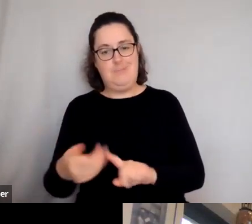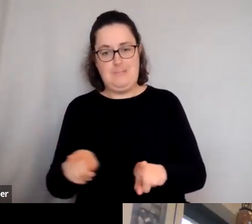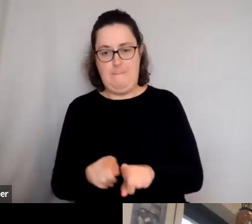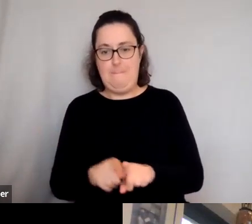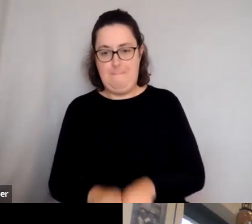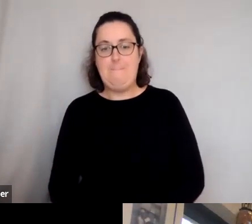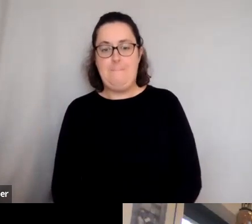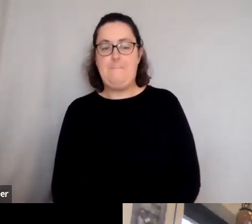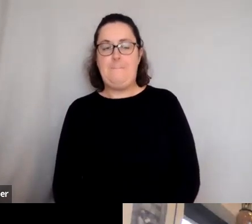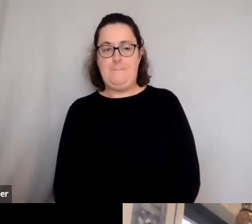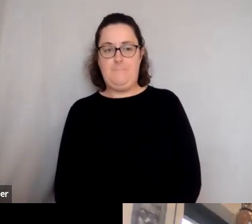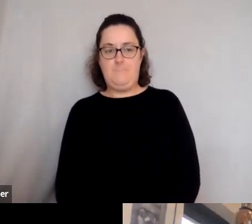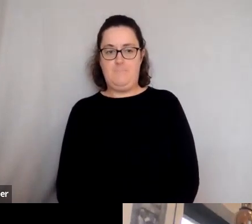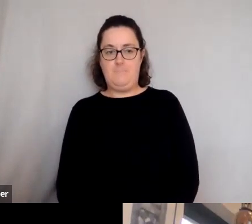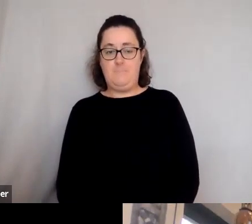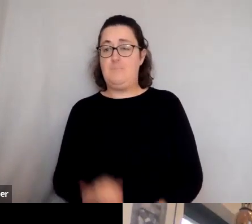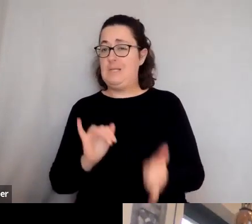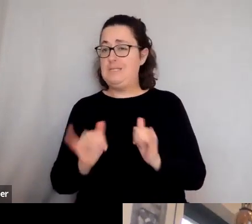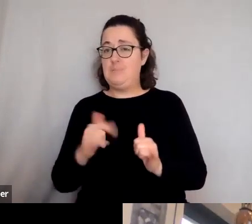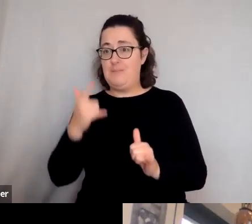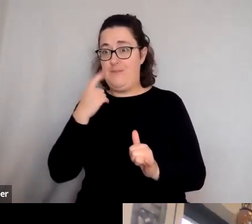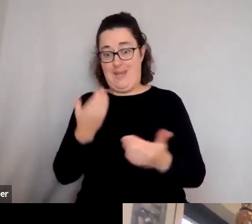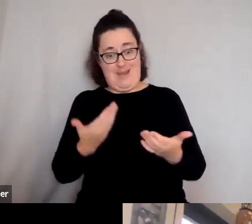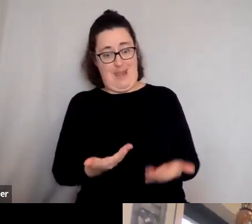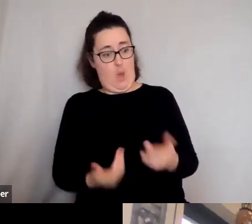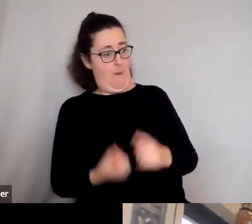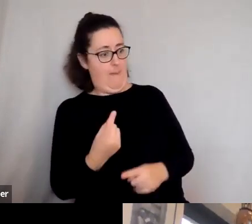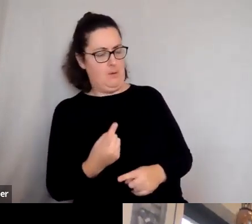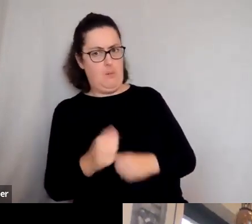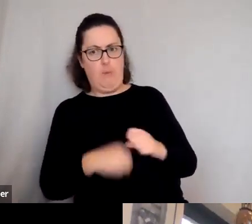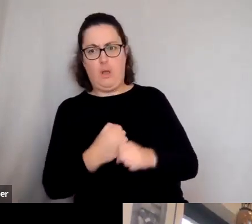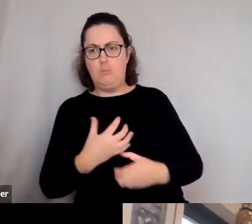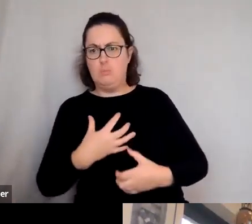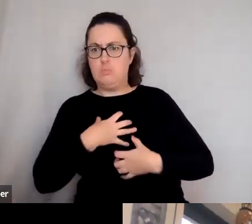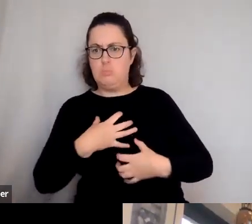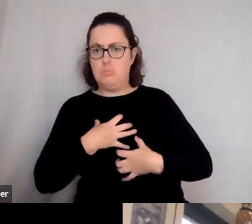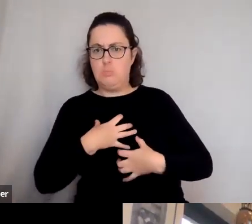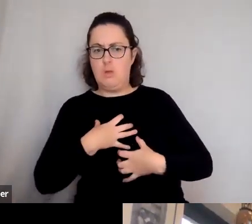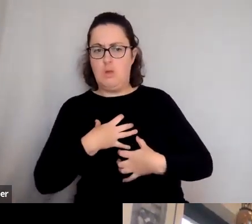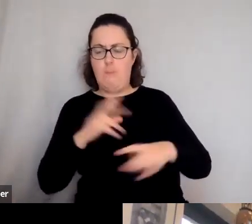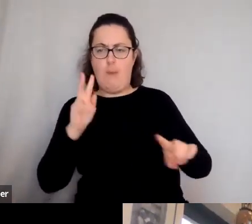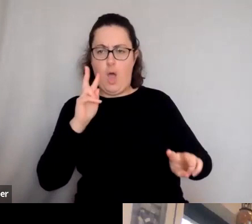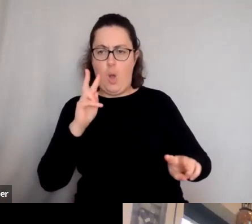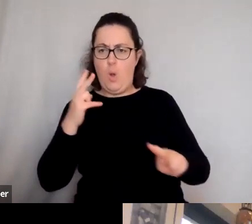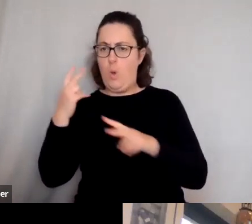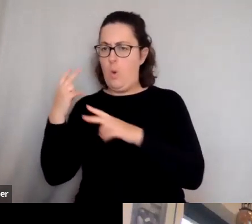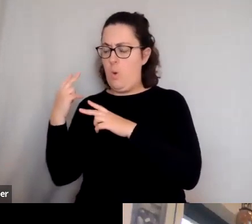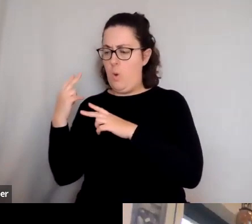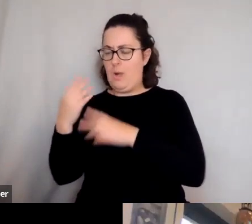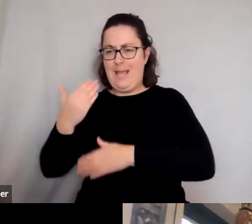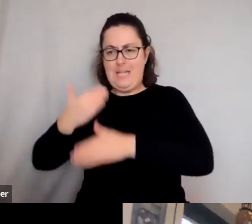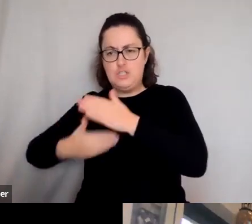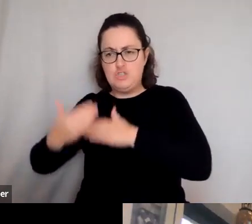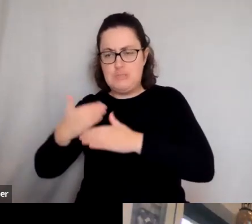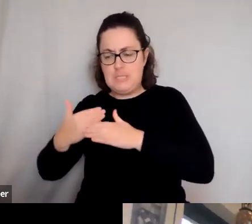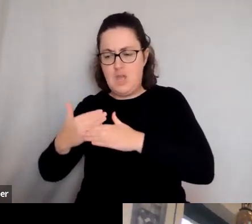you know, you are terrified by what goes on now. And then if you look at history, go, oh, actually, not quite the same.